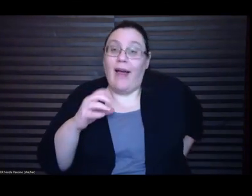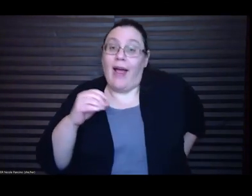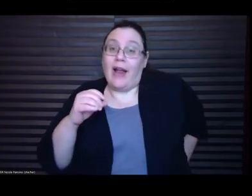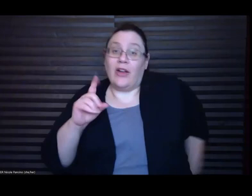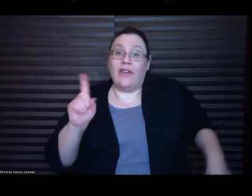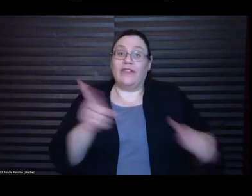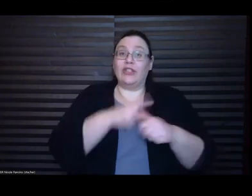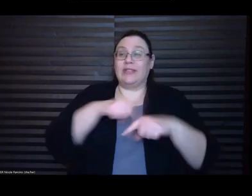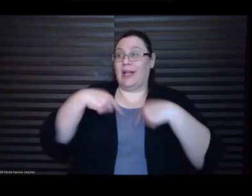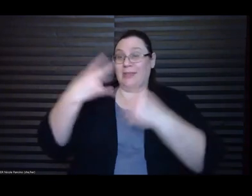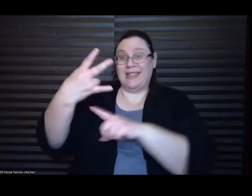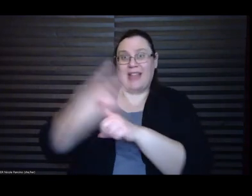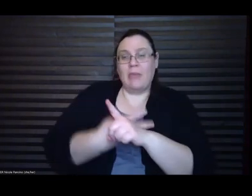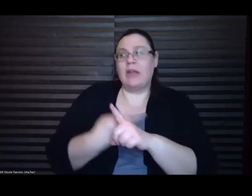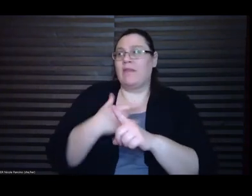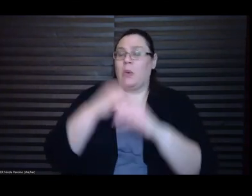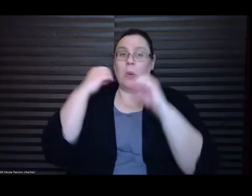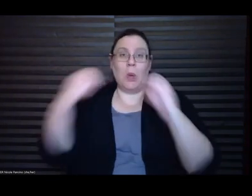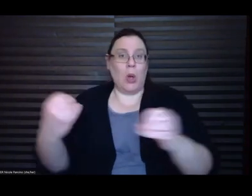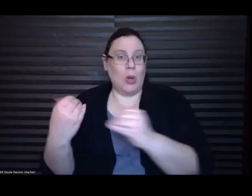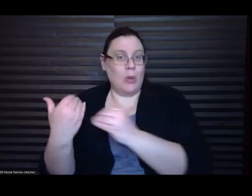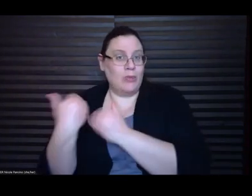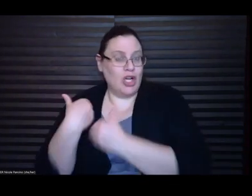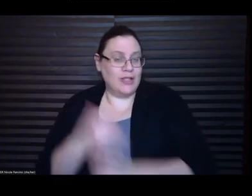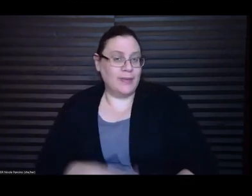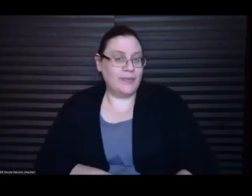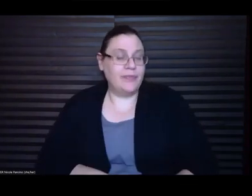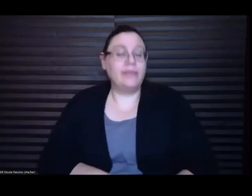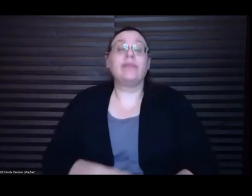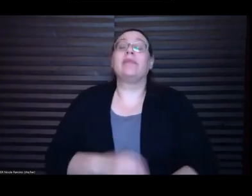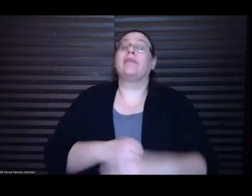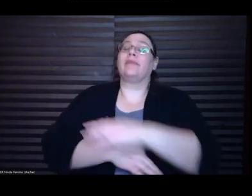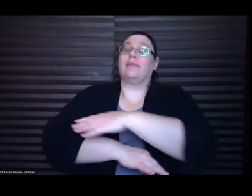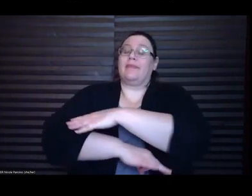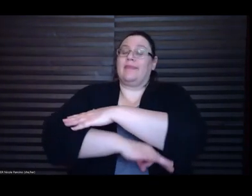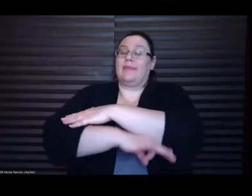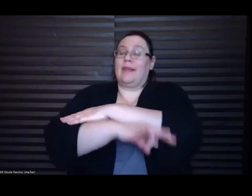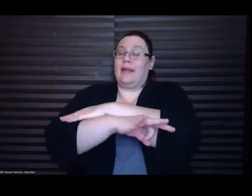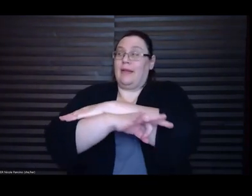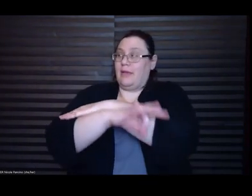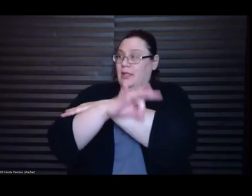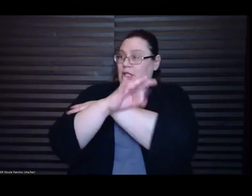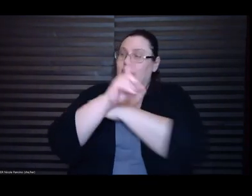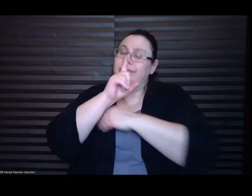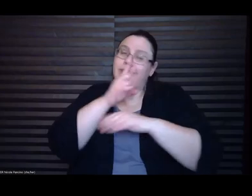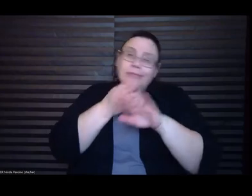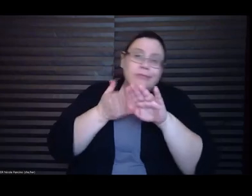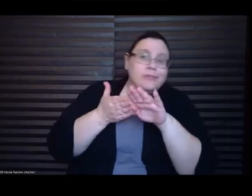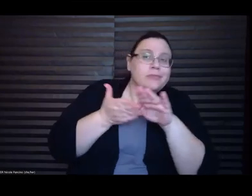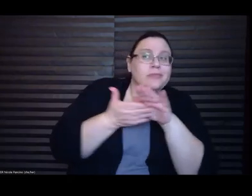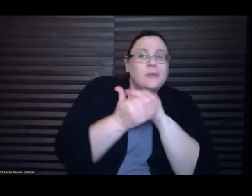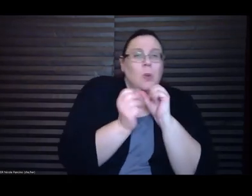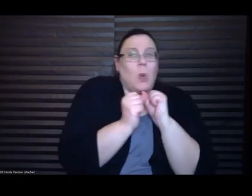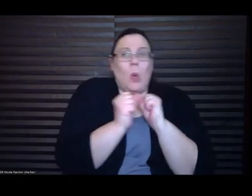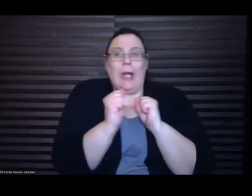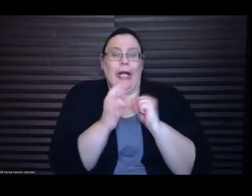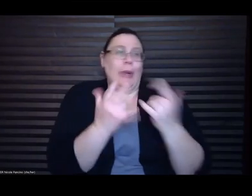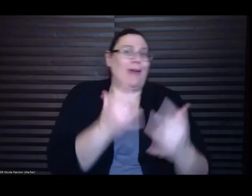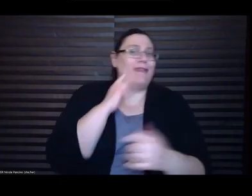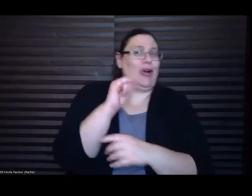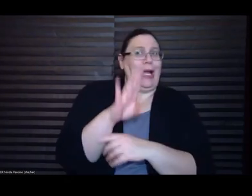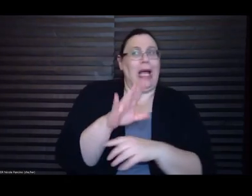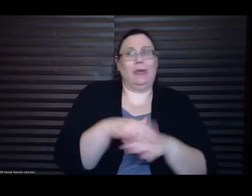dawn, when she'd slipped out into the chill and was waiting for a cab on an unfamiliar street in a tired, trucks-on-blocks kind of neighborhood,